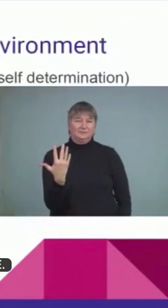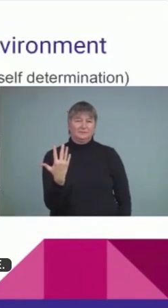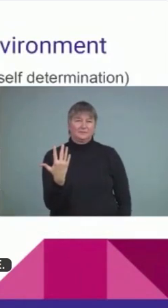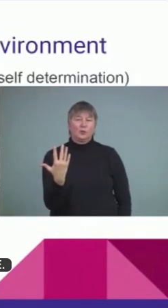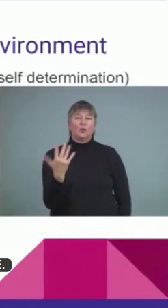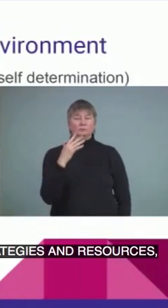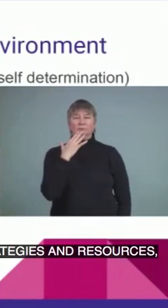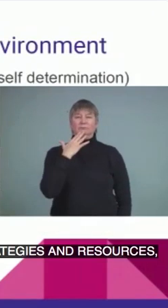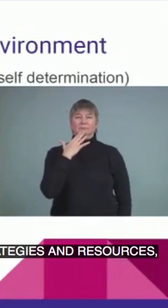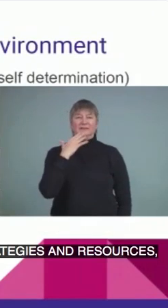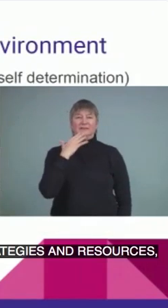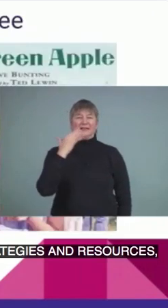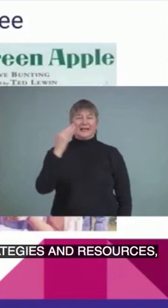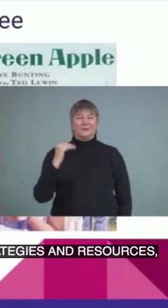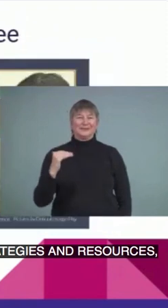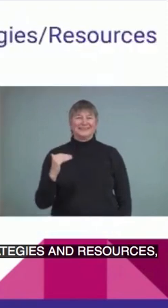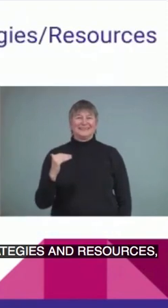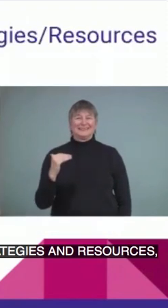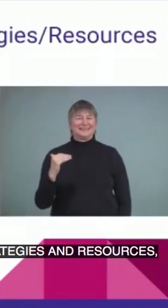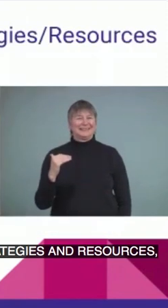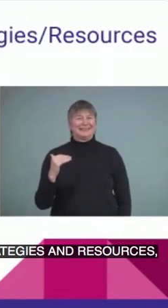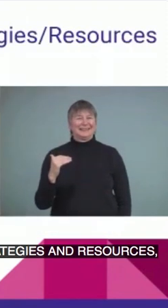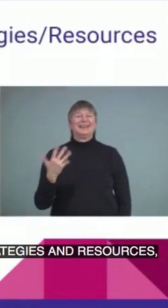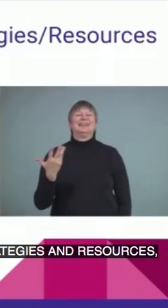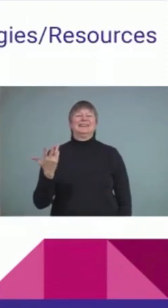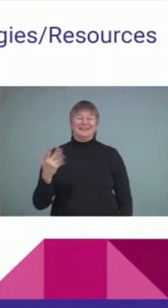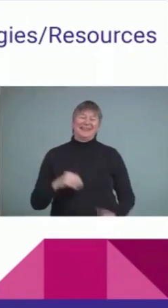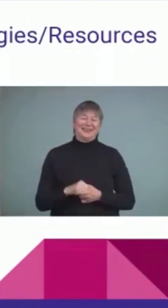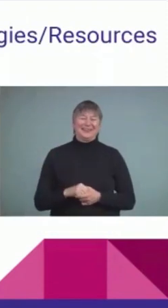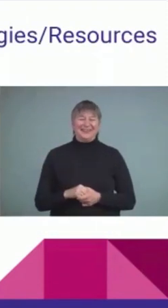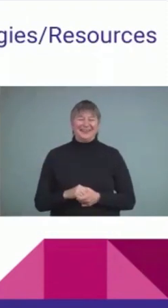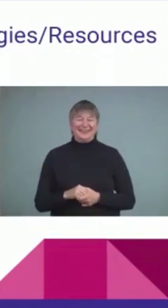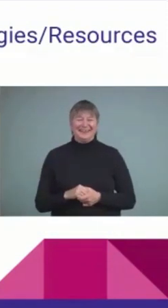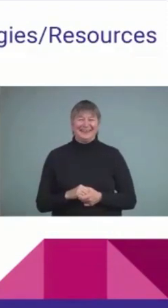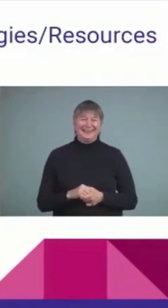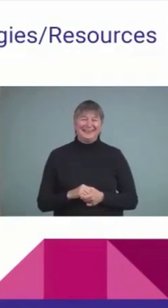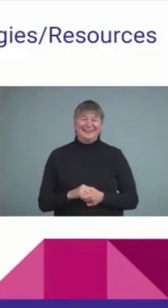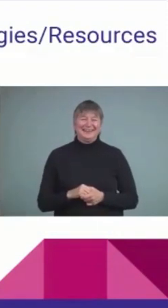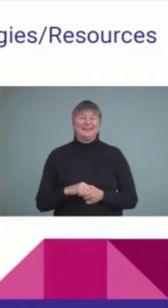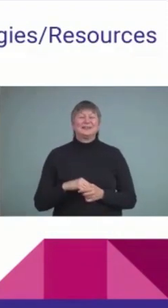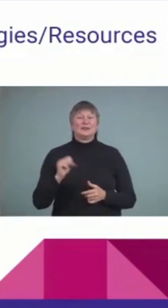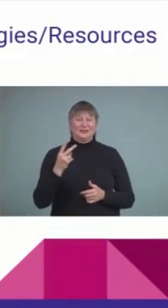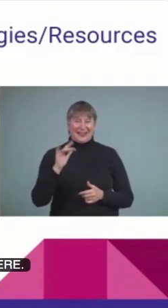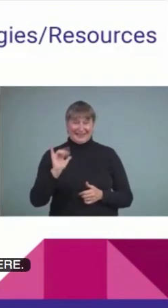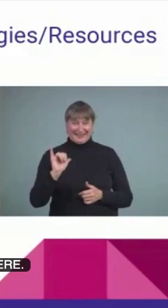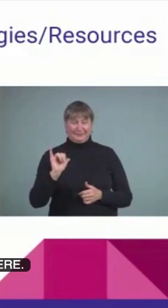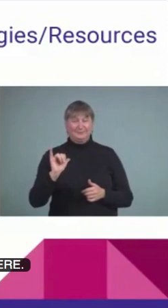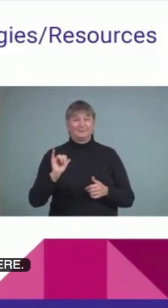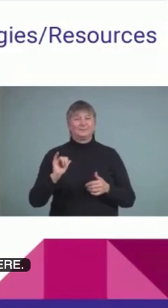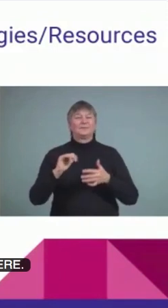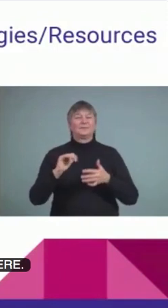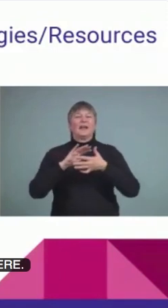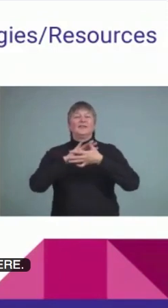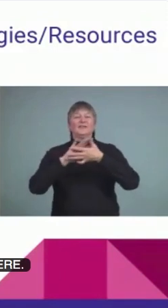Oh, keep going, next one. We just have to find the right slide here. Thank you. Yeah. So, we've got some